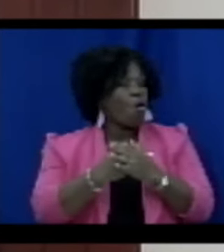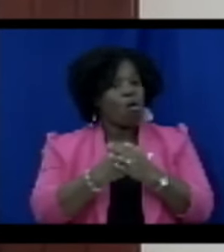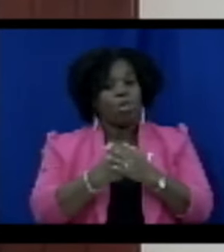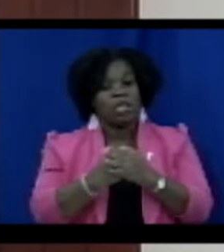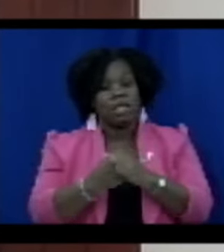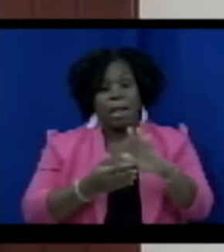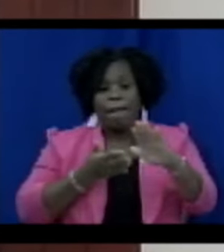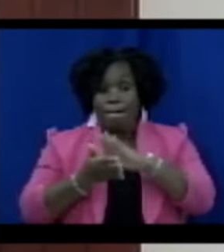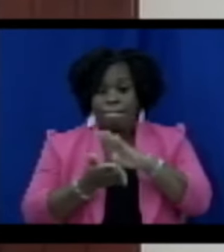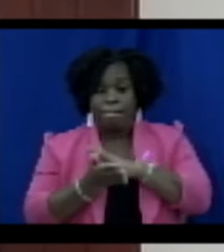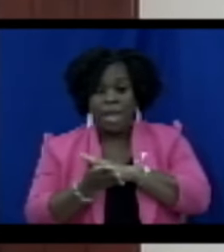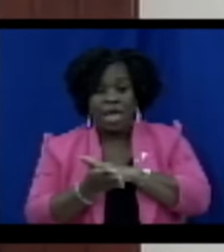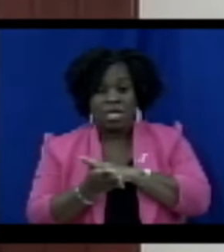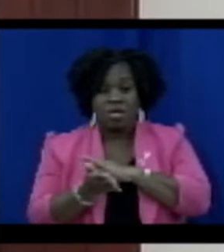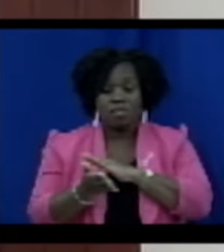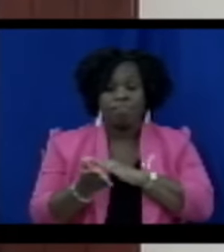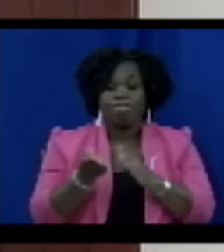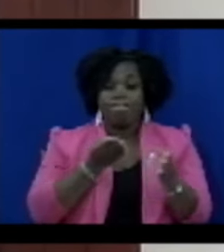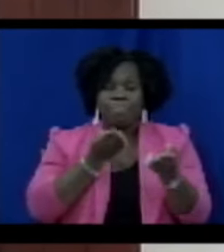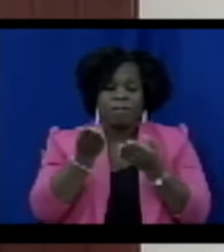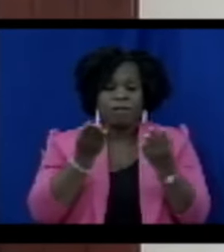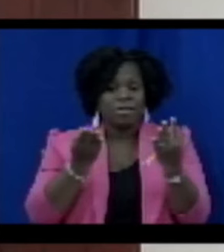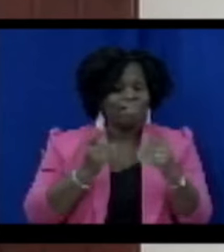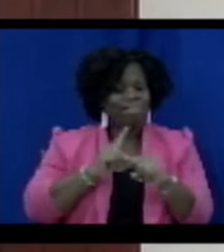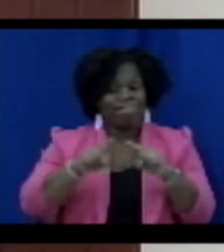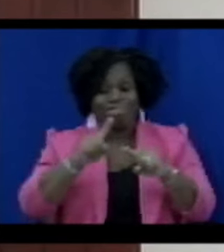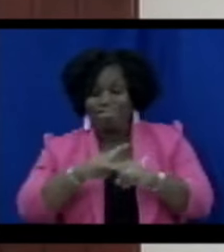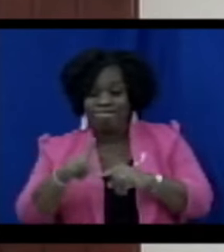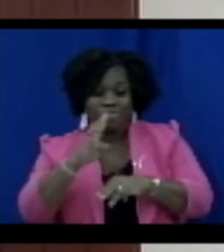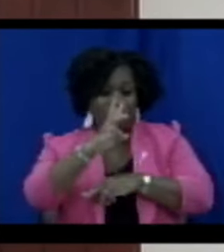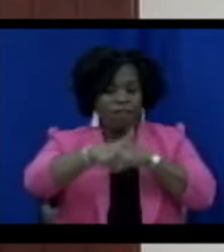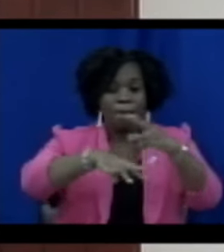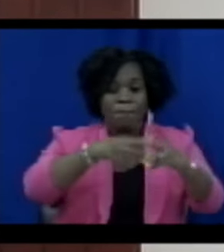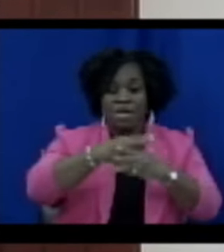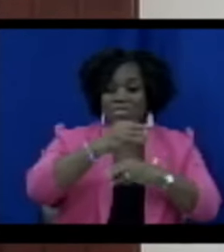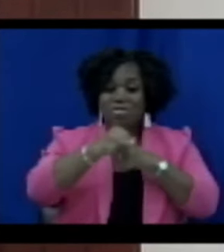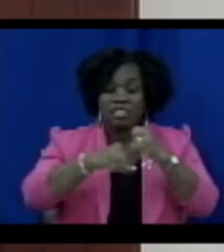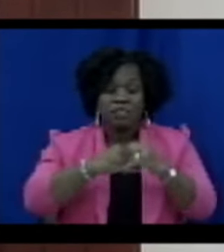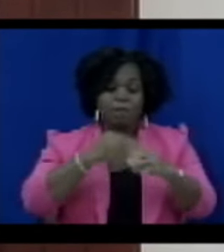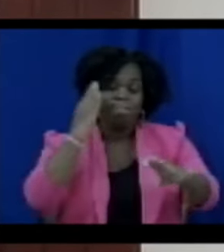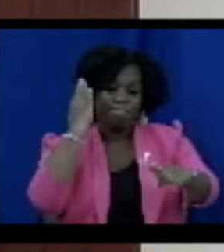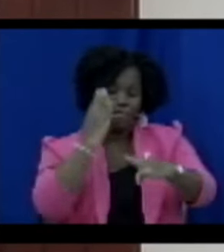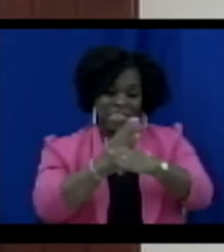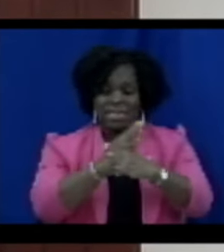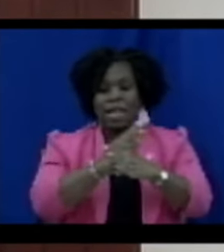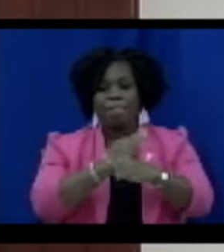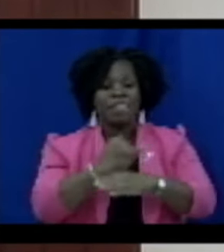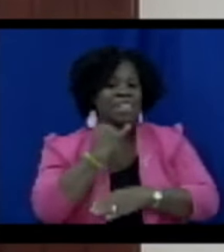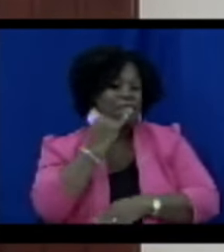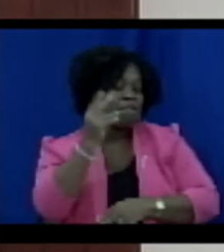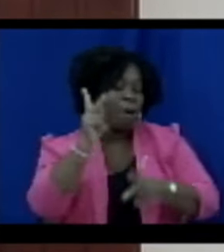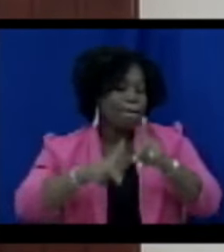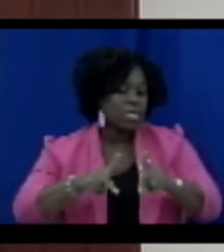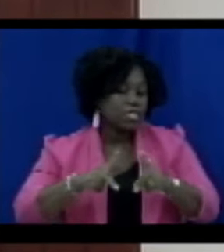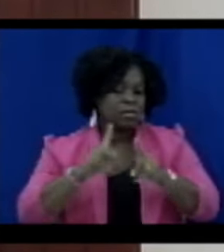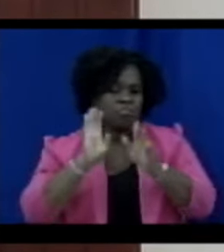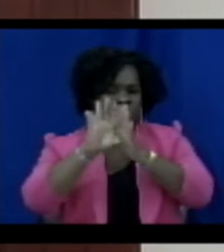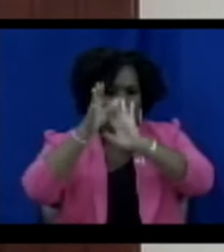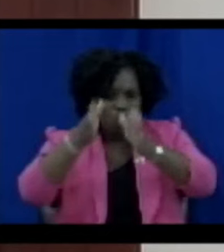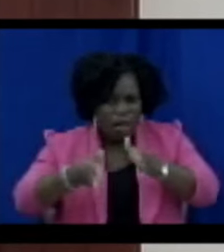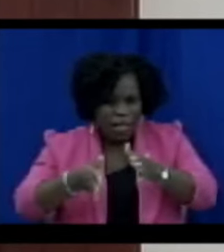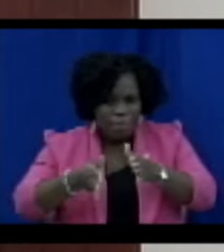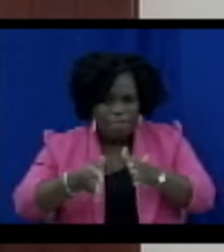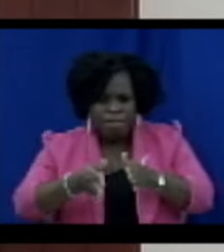of crime and the need for cross-border cooperation. The foundation of this Act, therefore, is our ability to